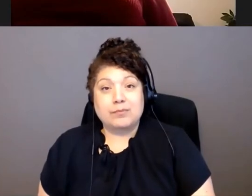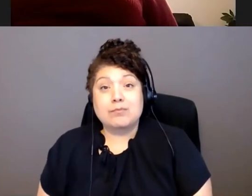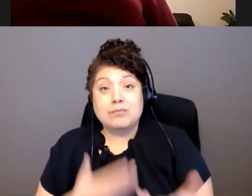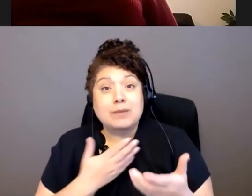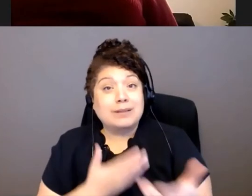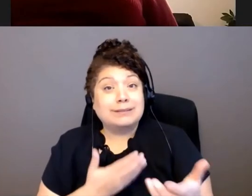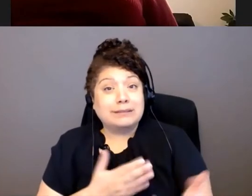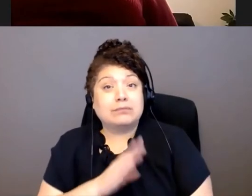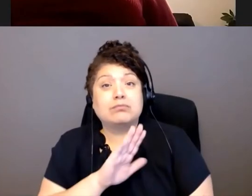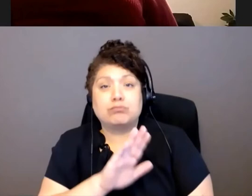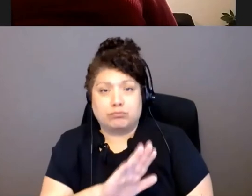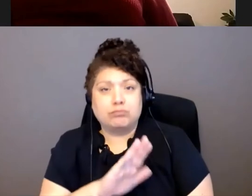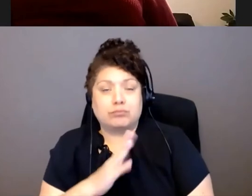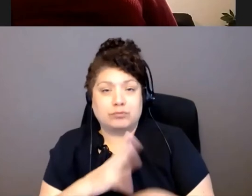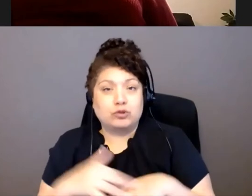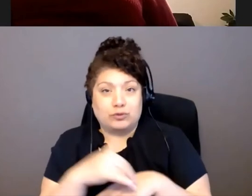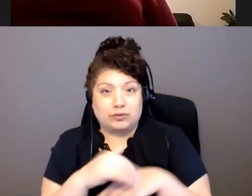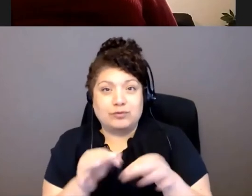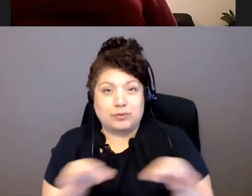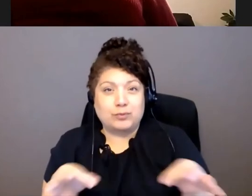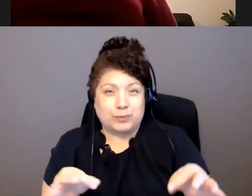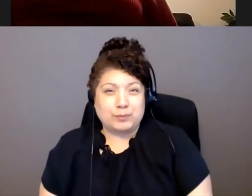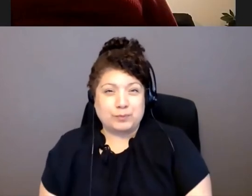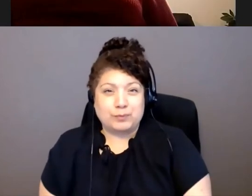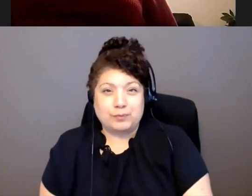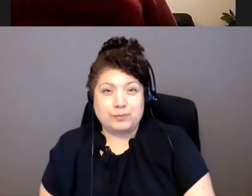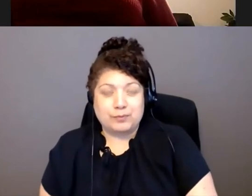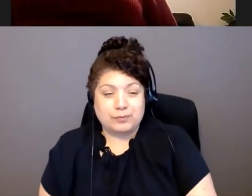Here we